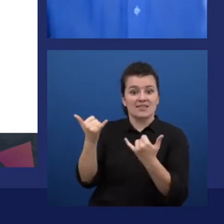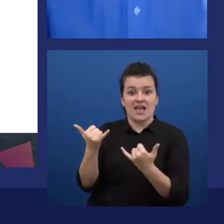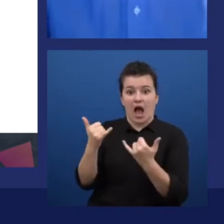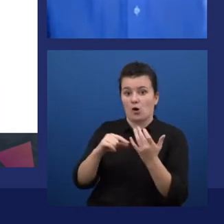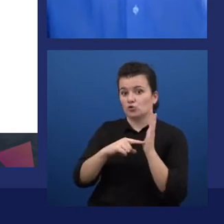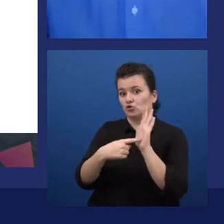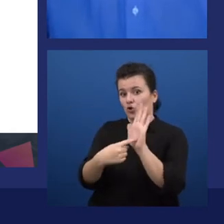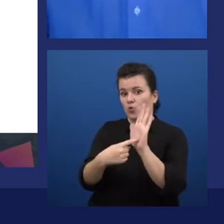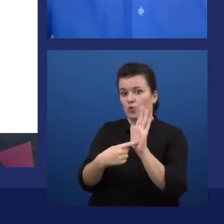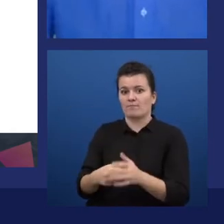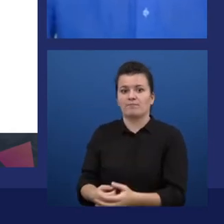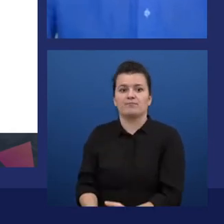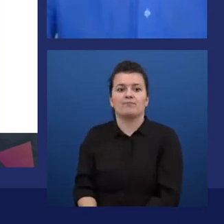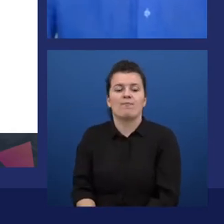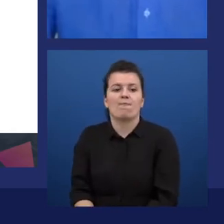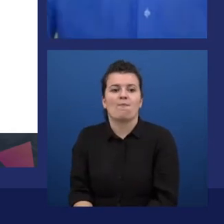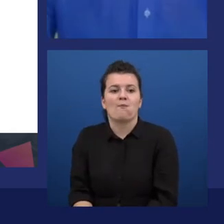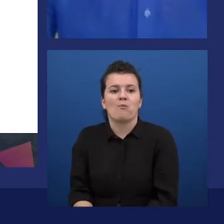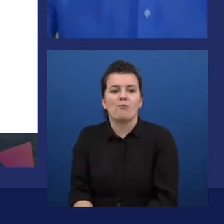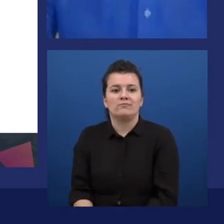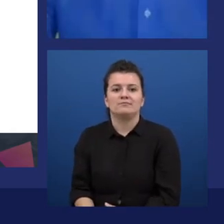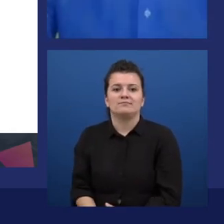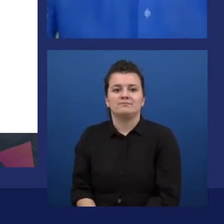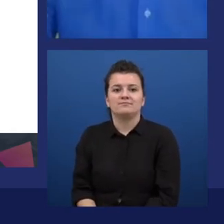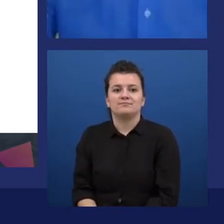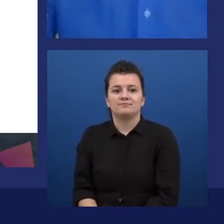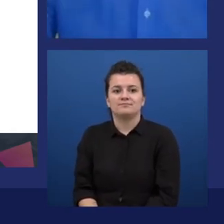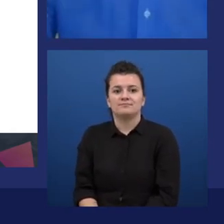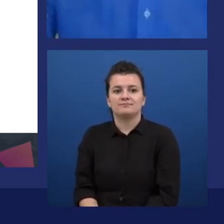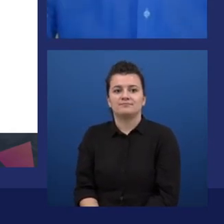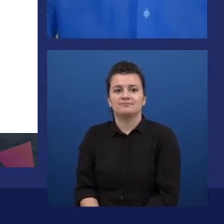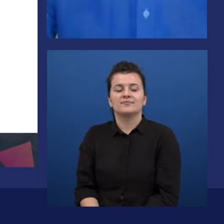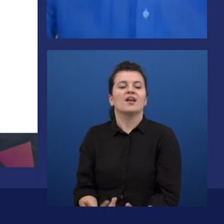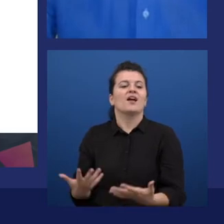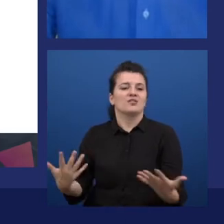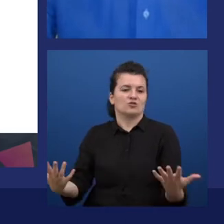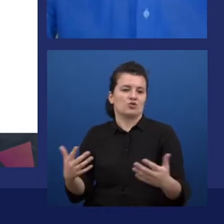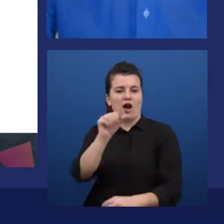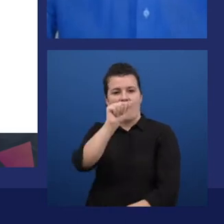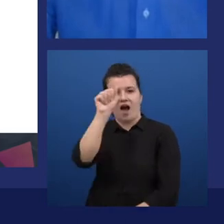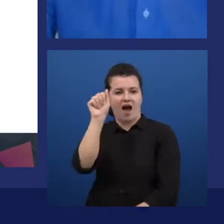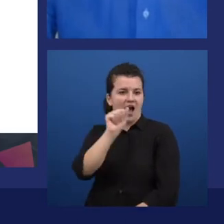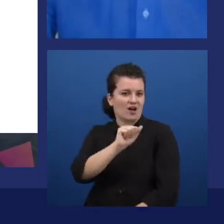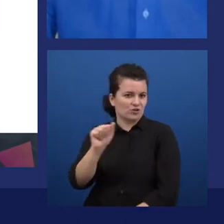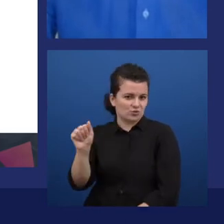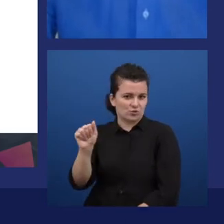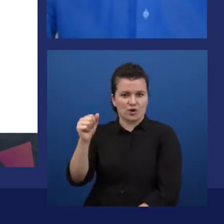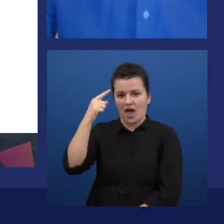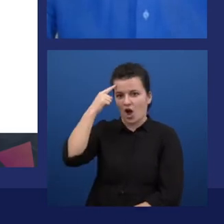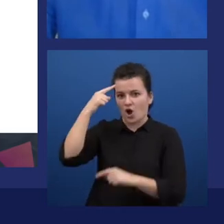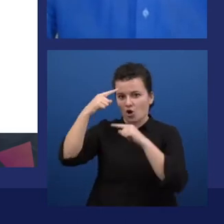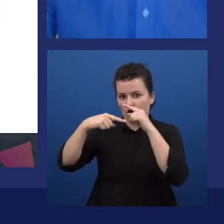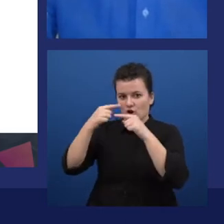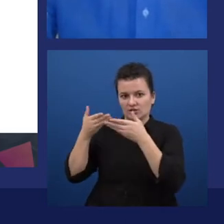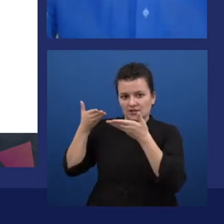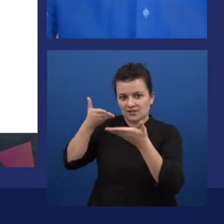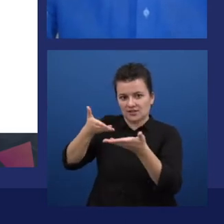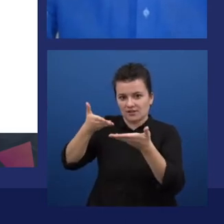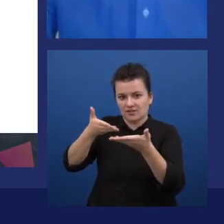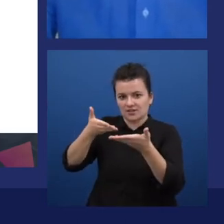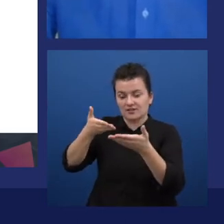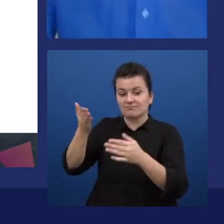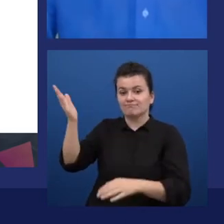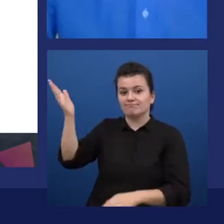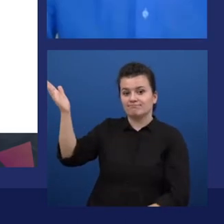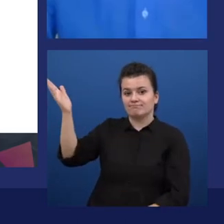go back to my cognitive services, go to speech. This is going to be text-to-speech,